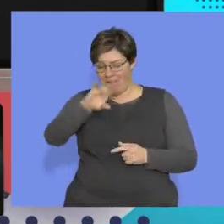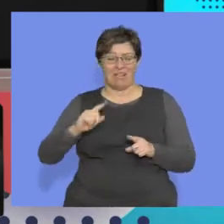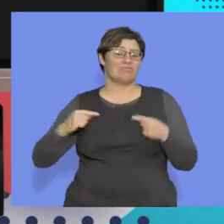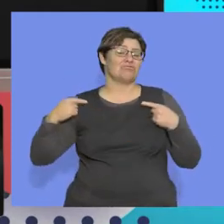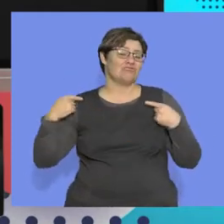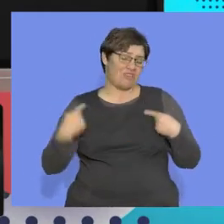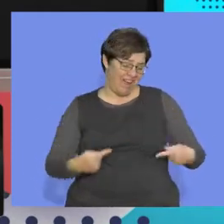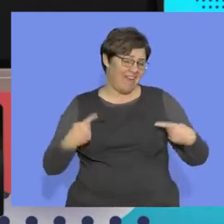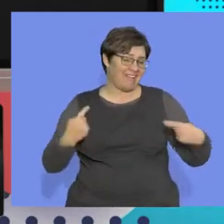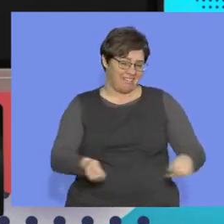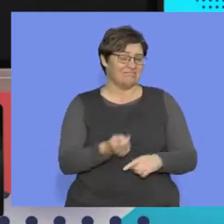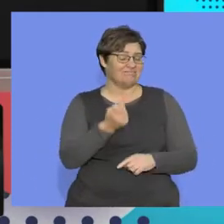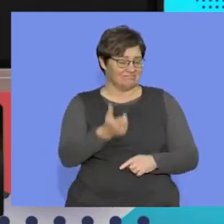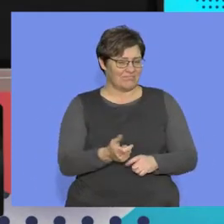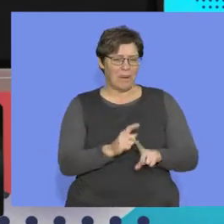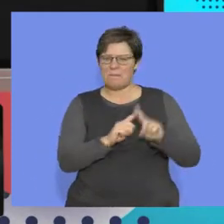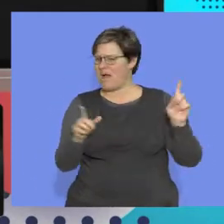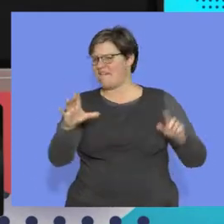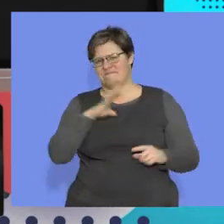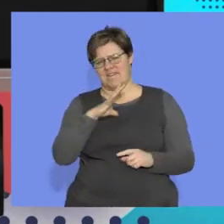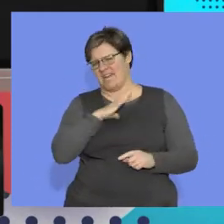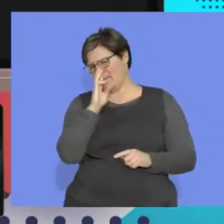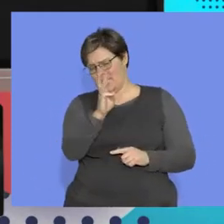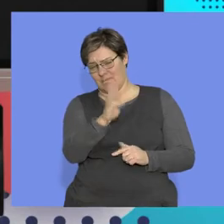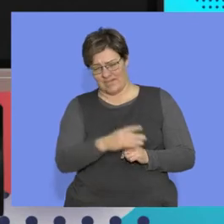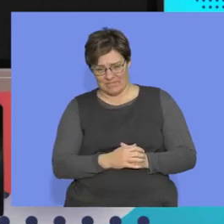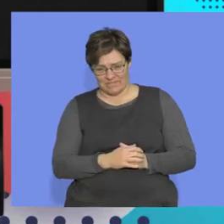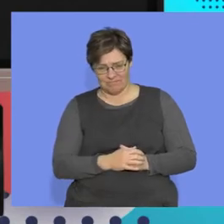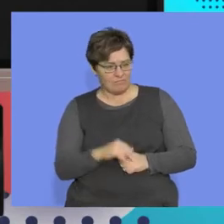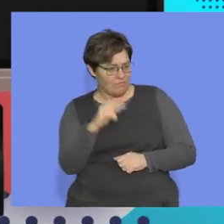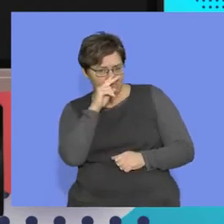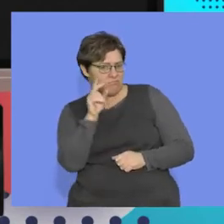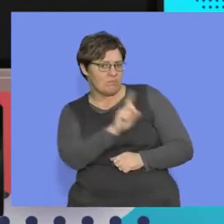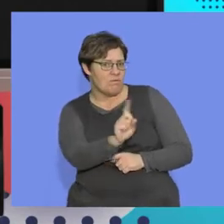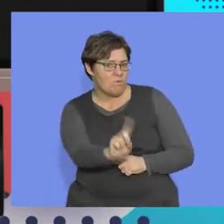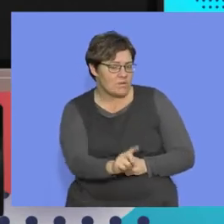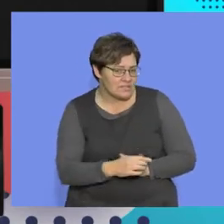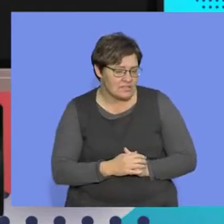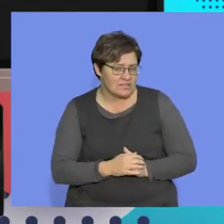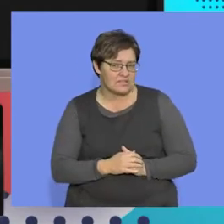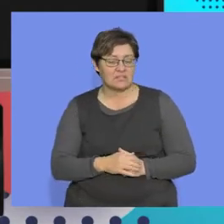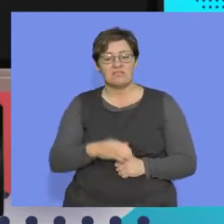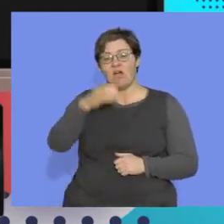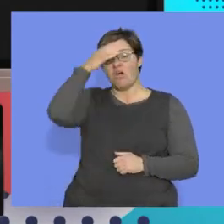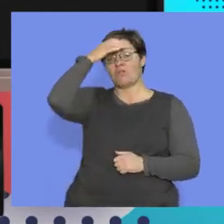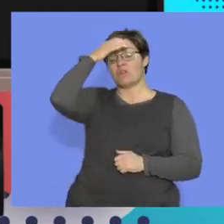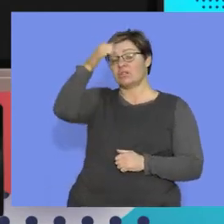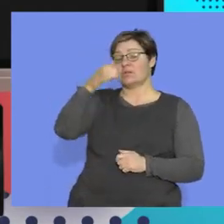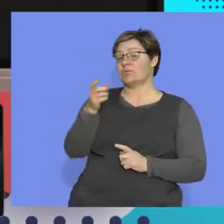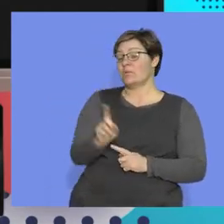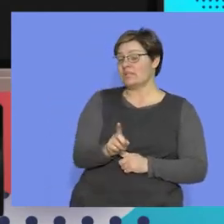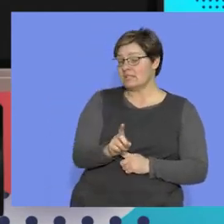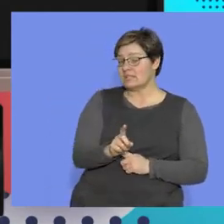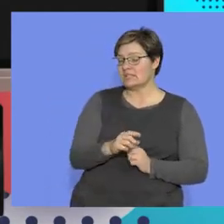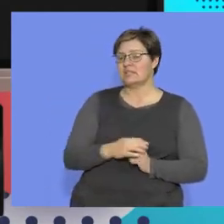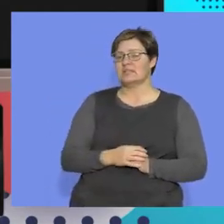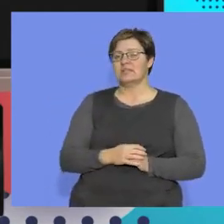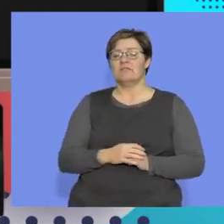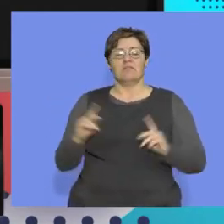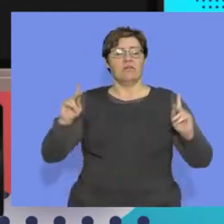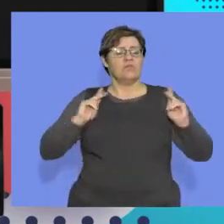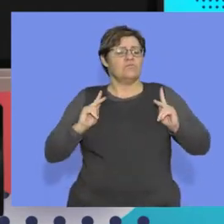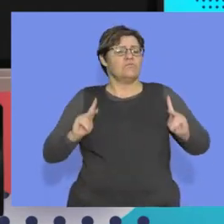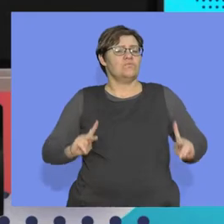struggle a little bit, but we'll be fine. What have we looked at? We've looked at the concept of where the